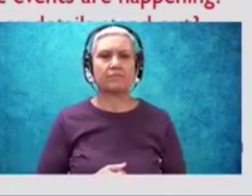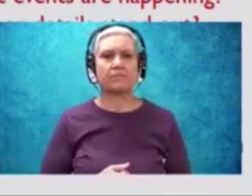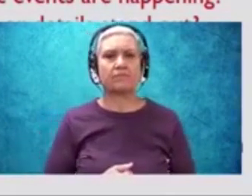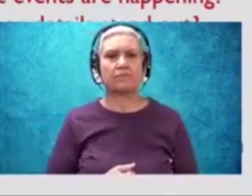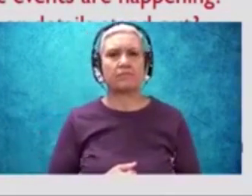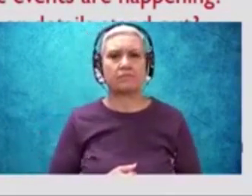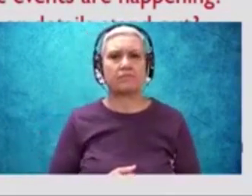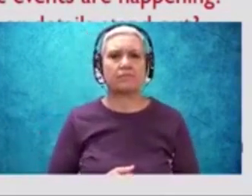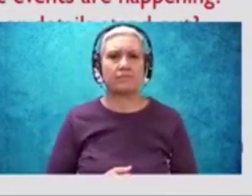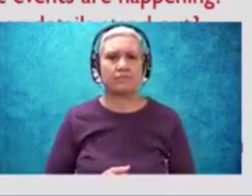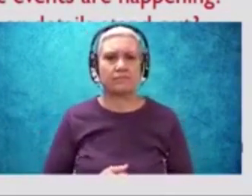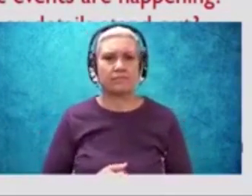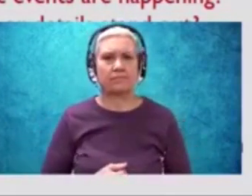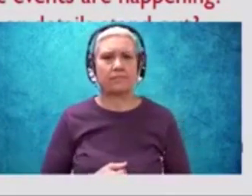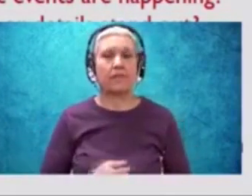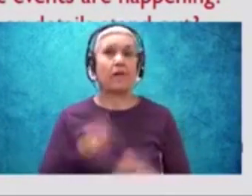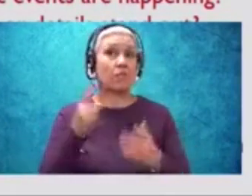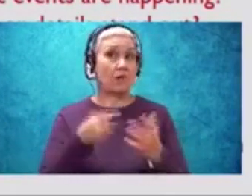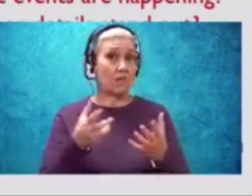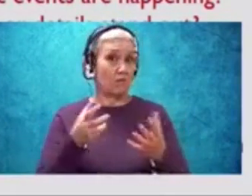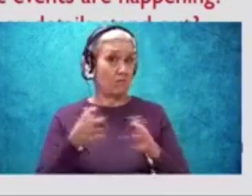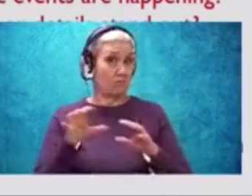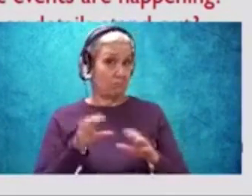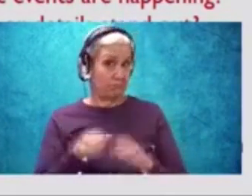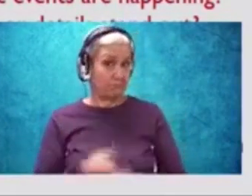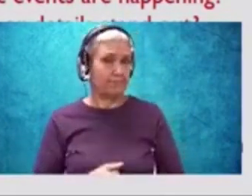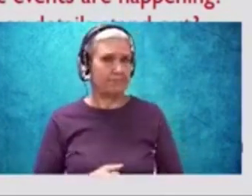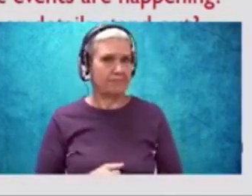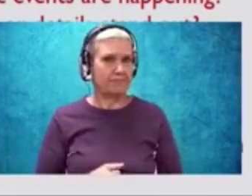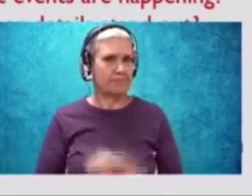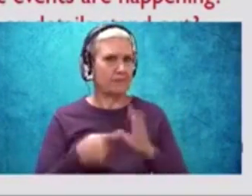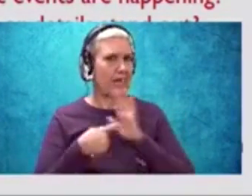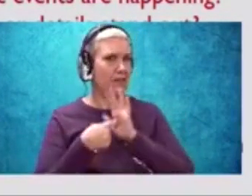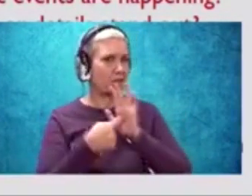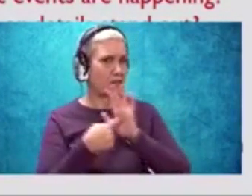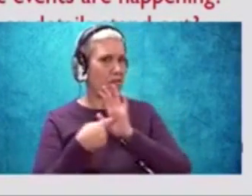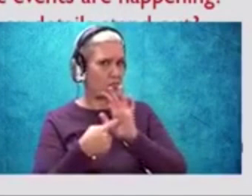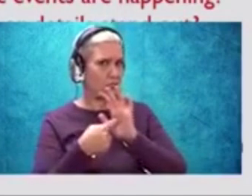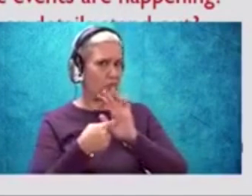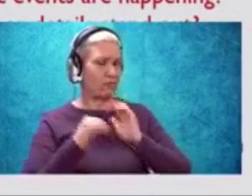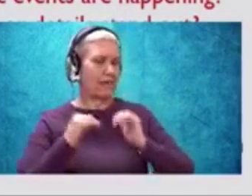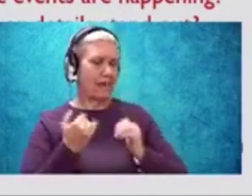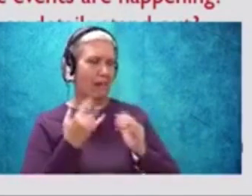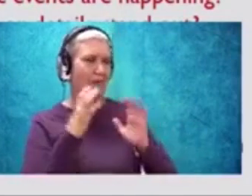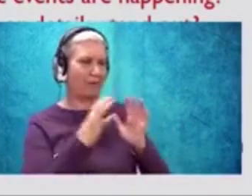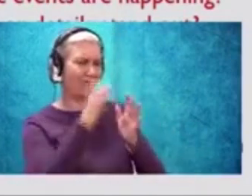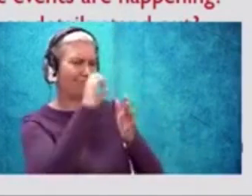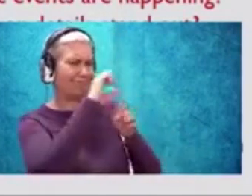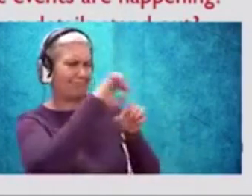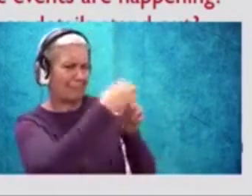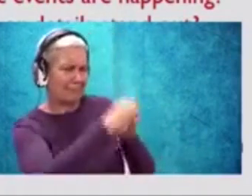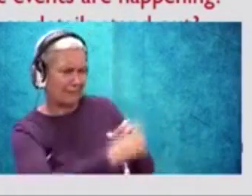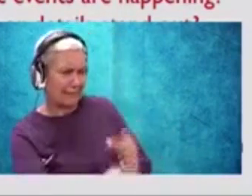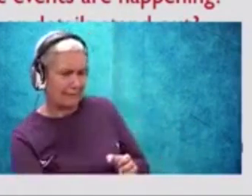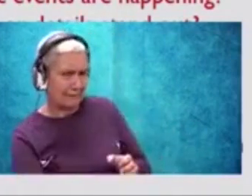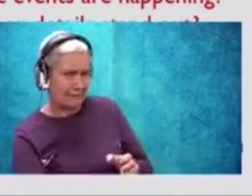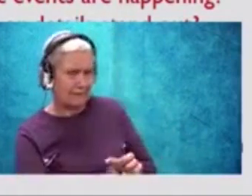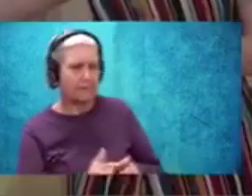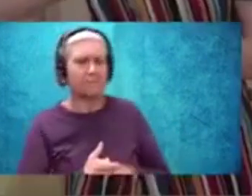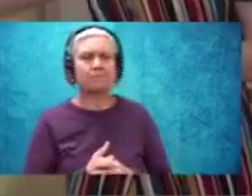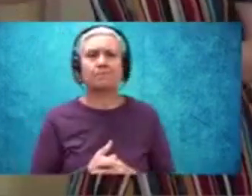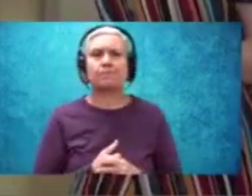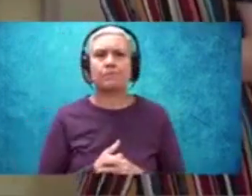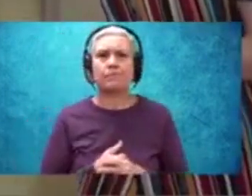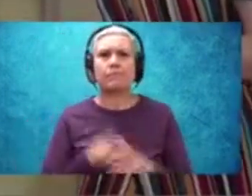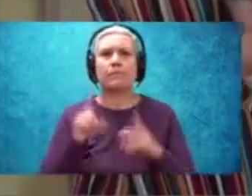So, here's what I want you to do. I'm going to show you how I would tackle this poem. But I want you to take just a minute,